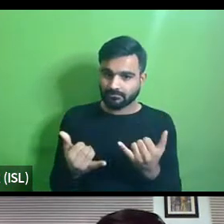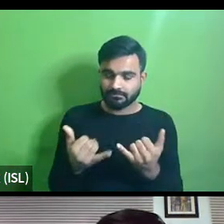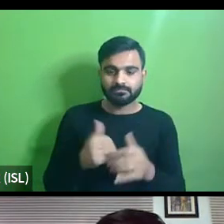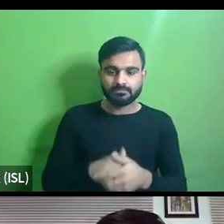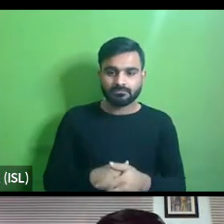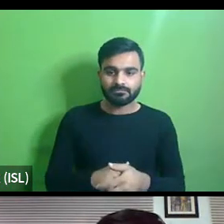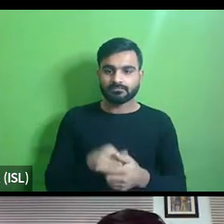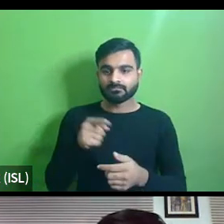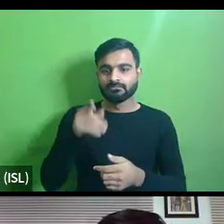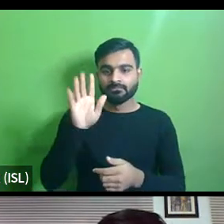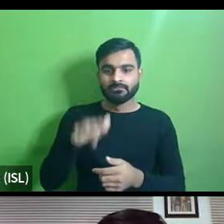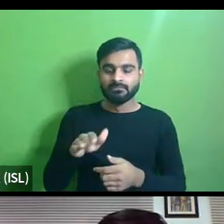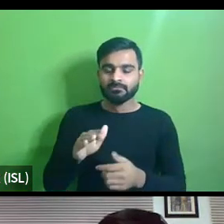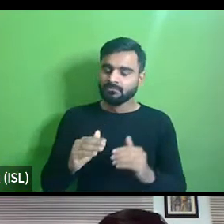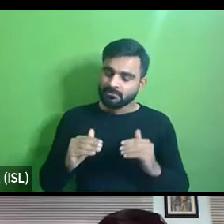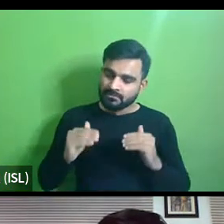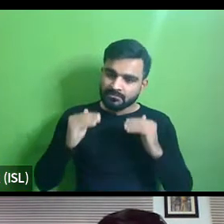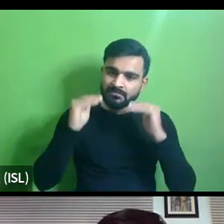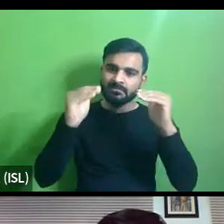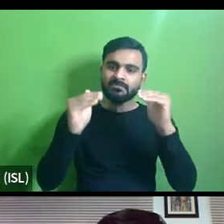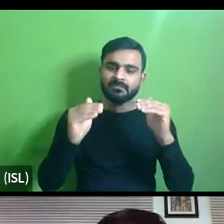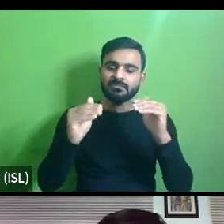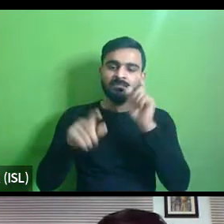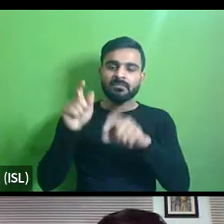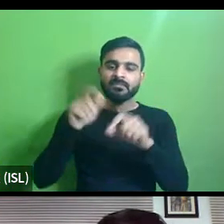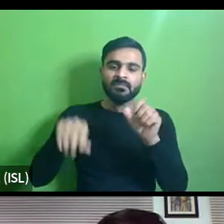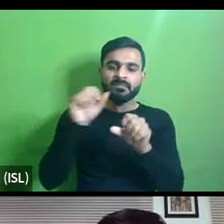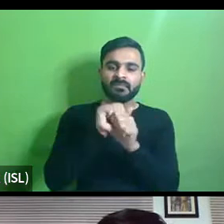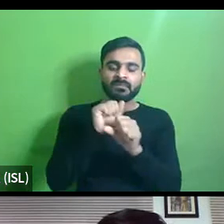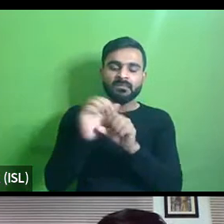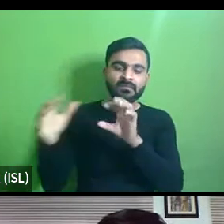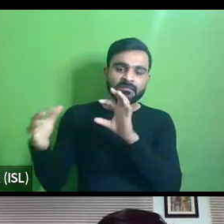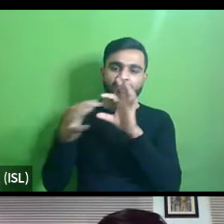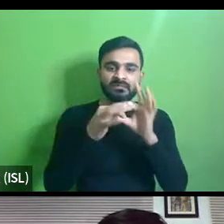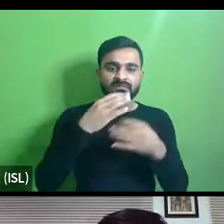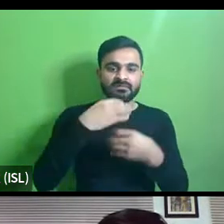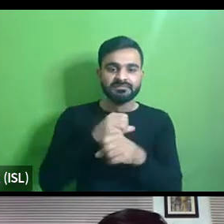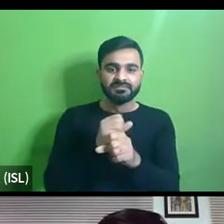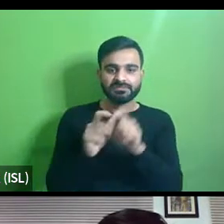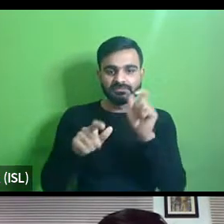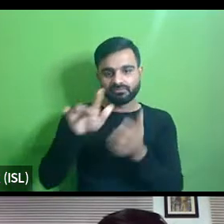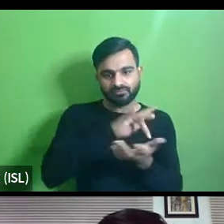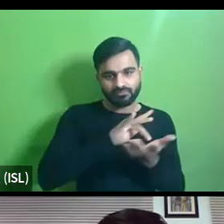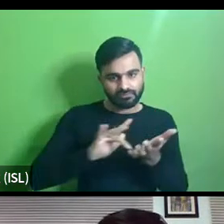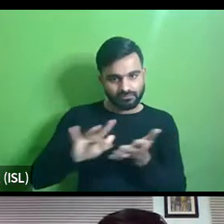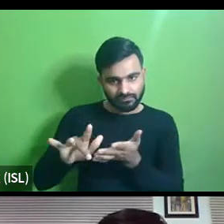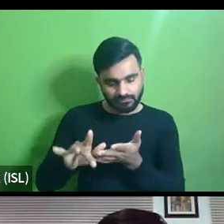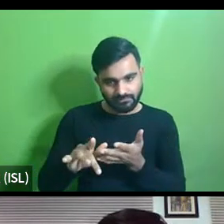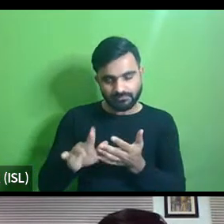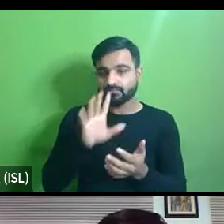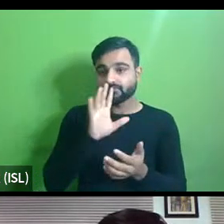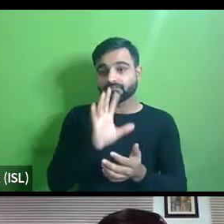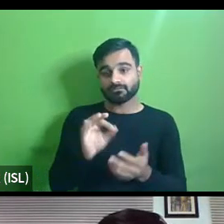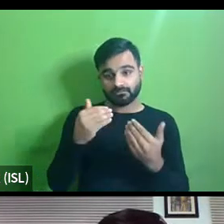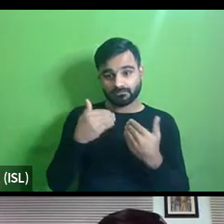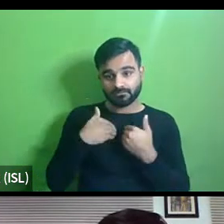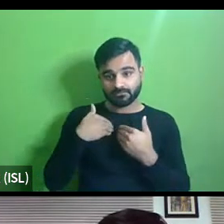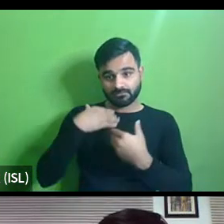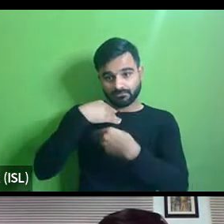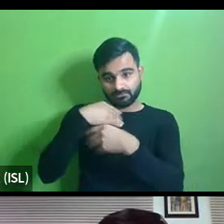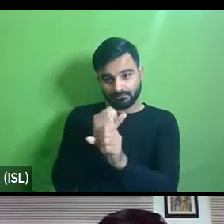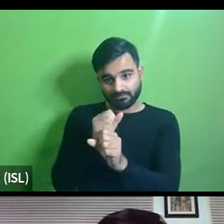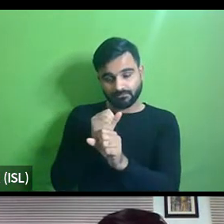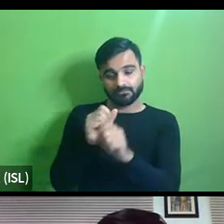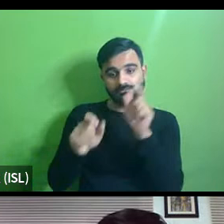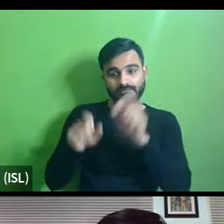heavy high value investment is being done in creating these public spaces are we really making these public